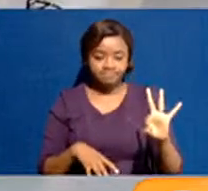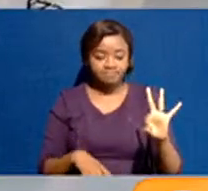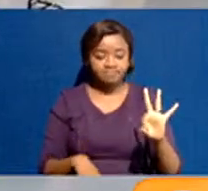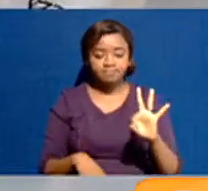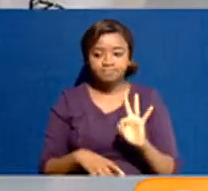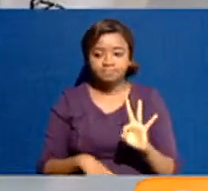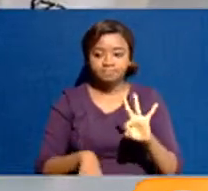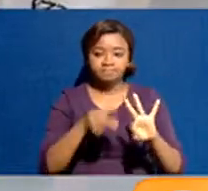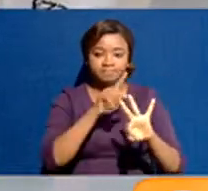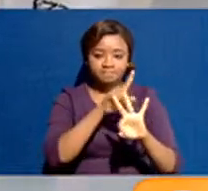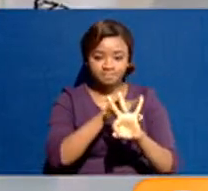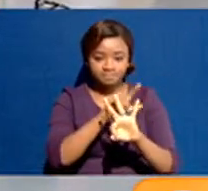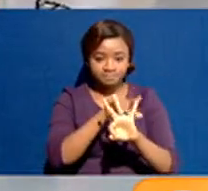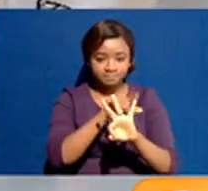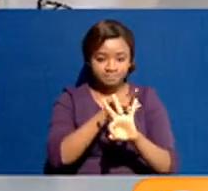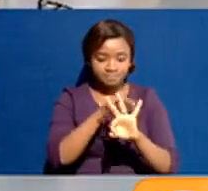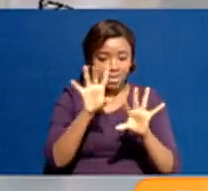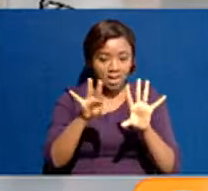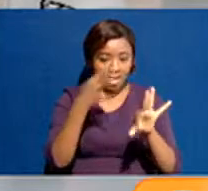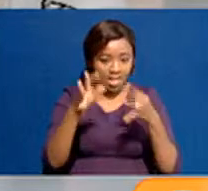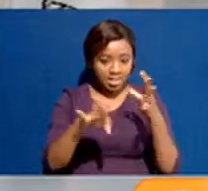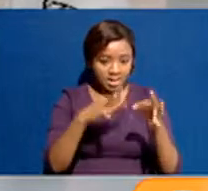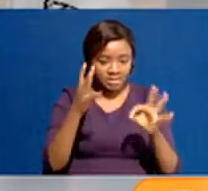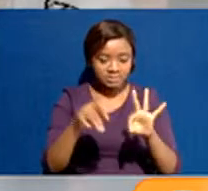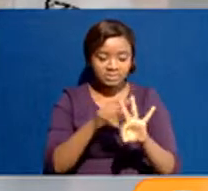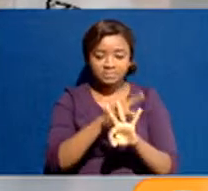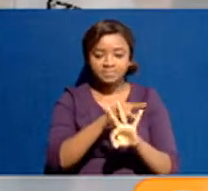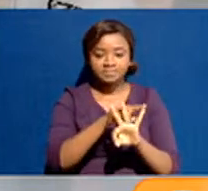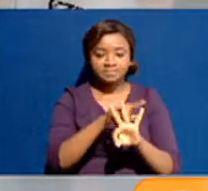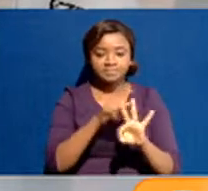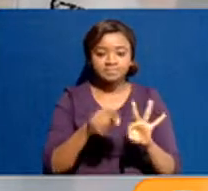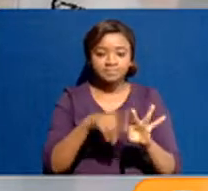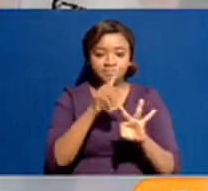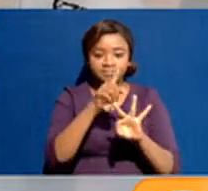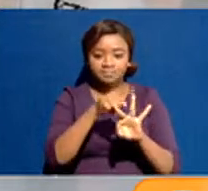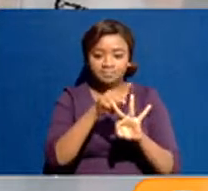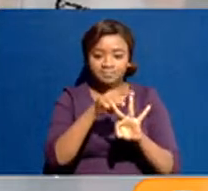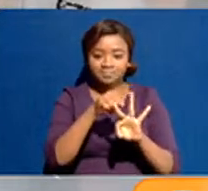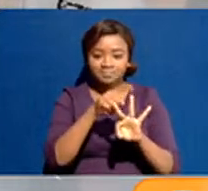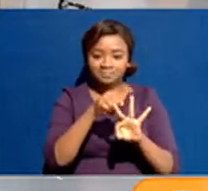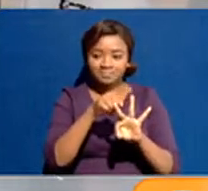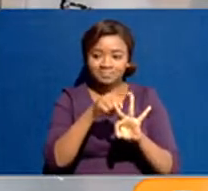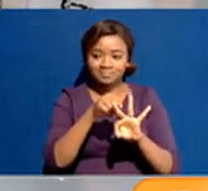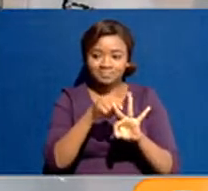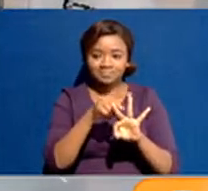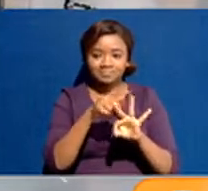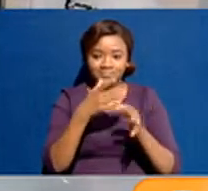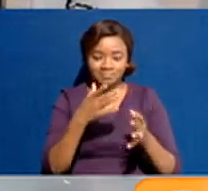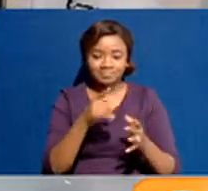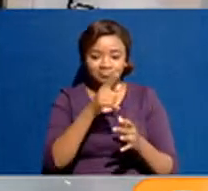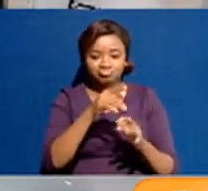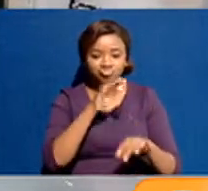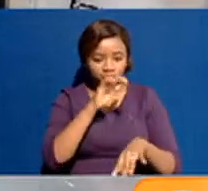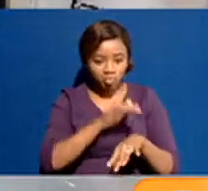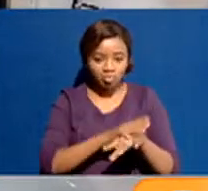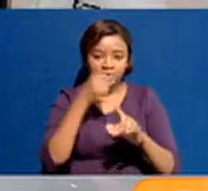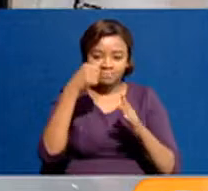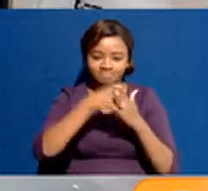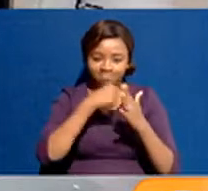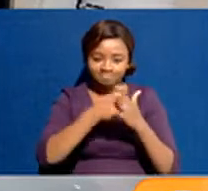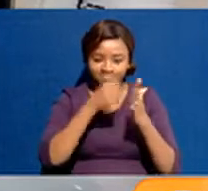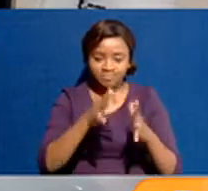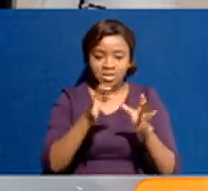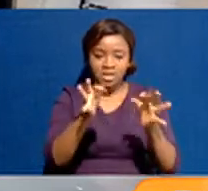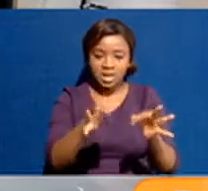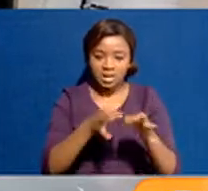Omenya. Welcome to the program. Thank you very much. The next guest, I knew her by a different title, but I will now call her a good governance and accountability